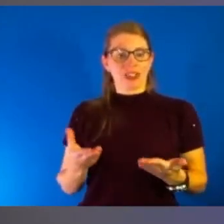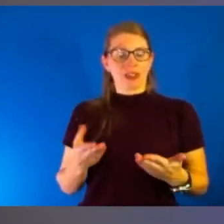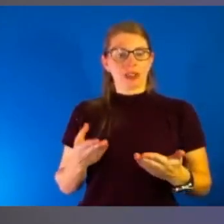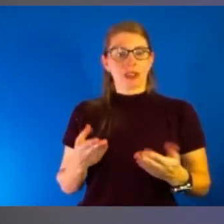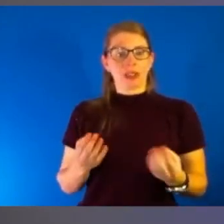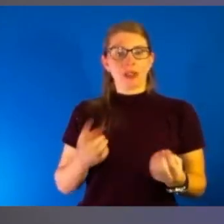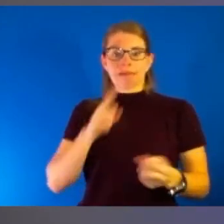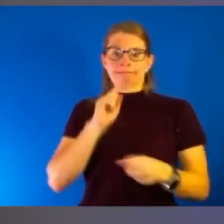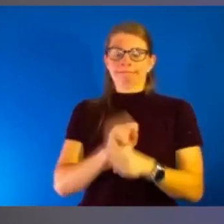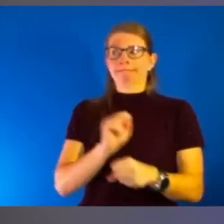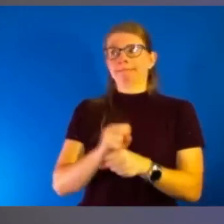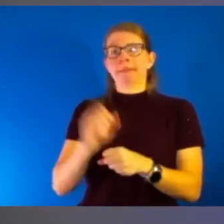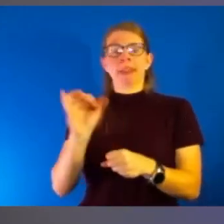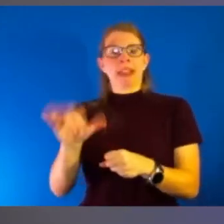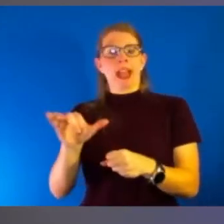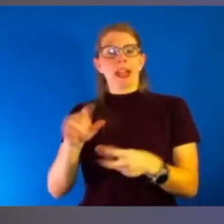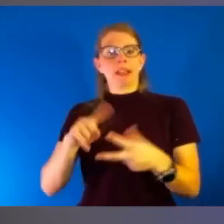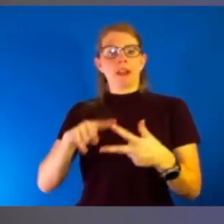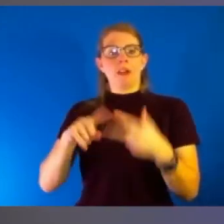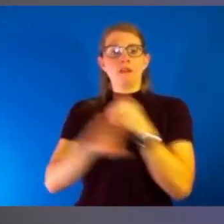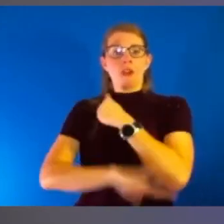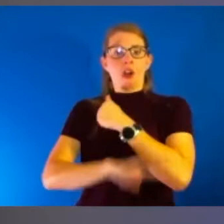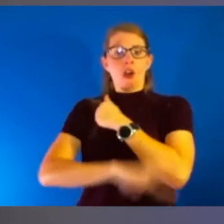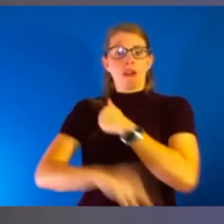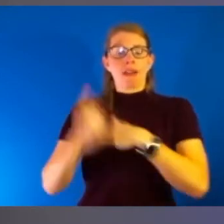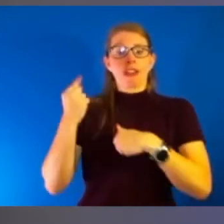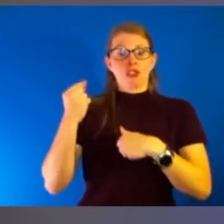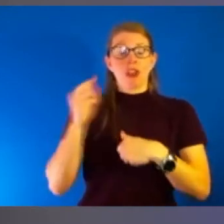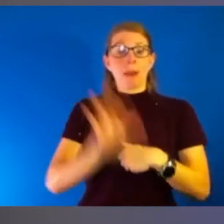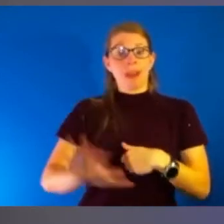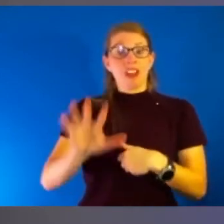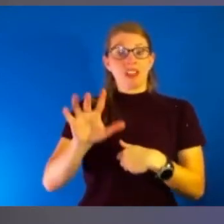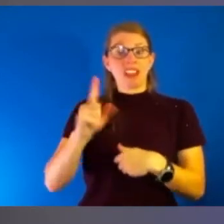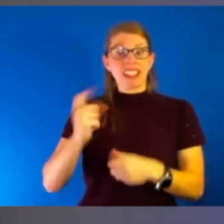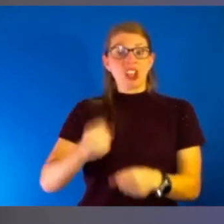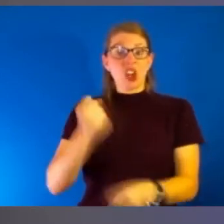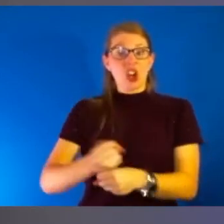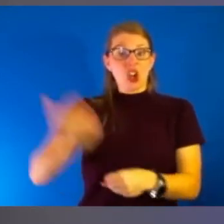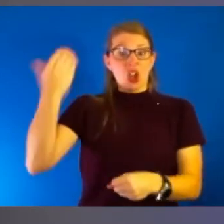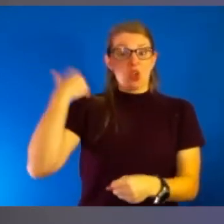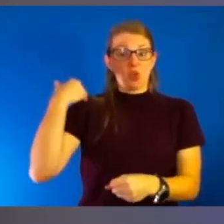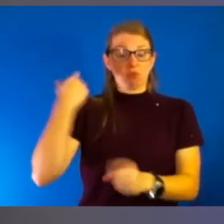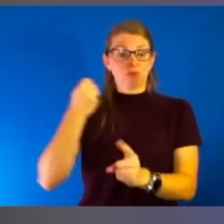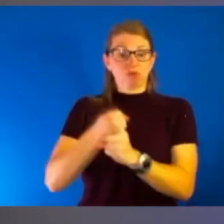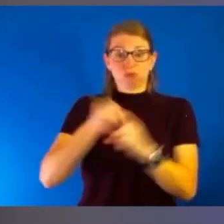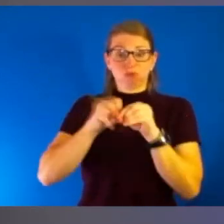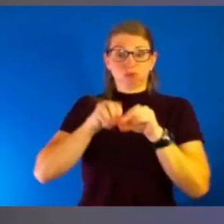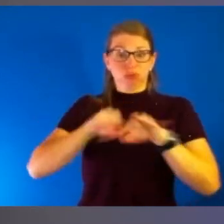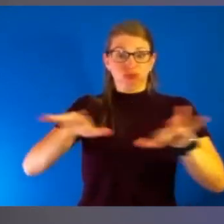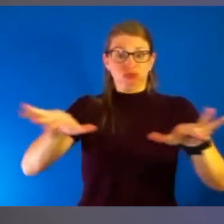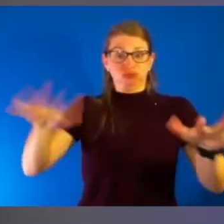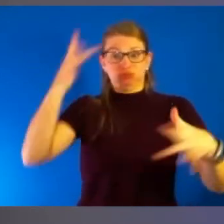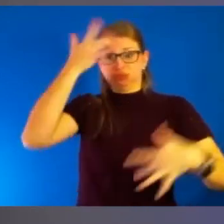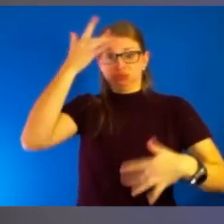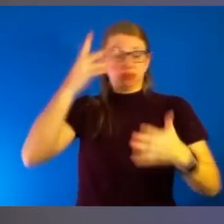that the fall of last year, about a year ago, right, where we really started to go up and to understand, you know, what